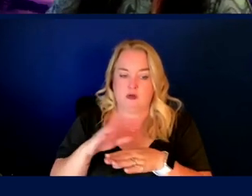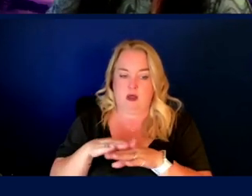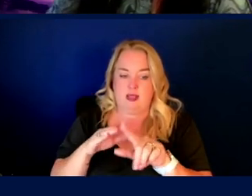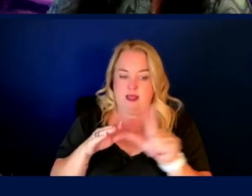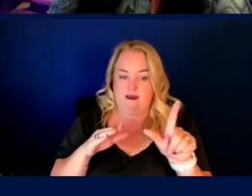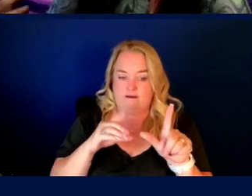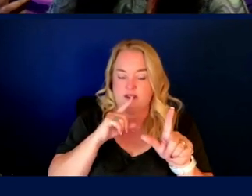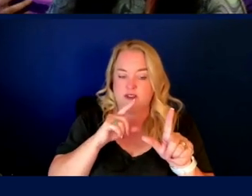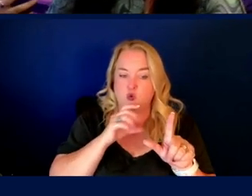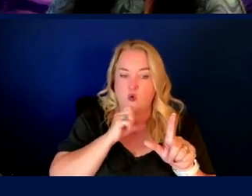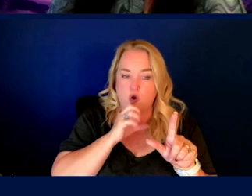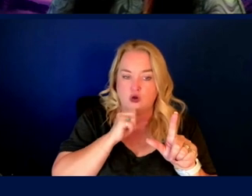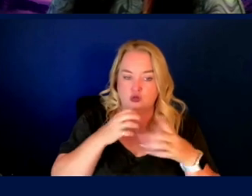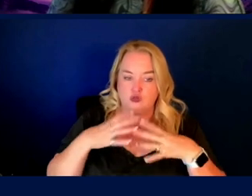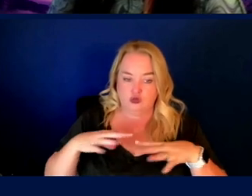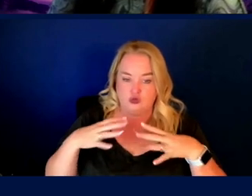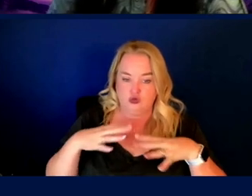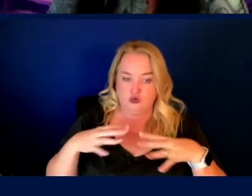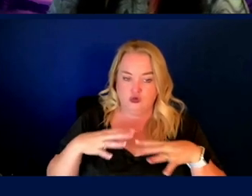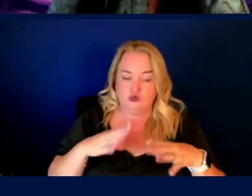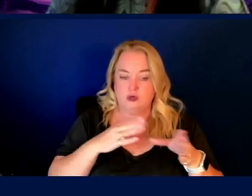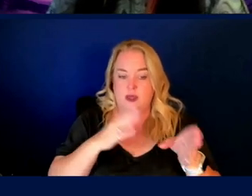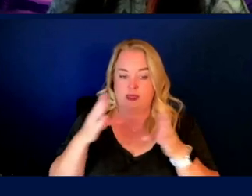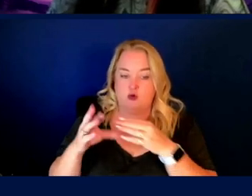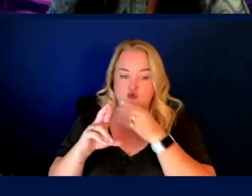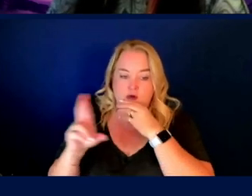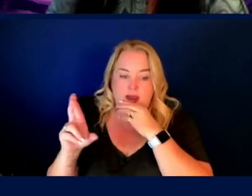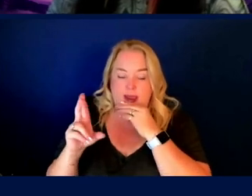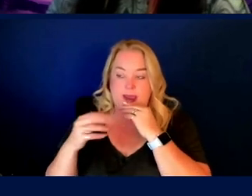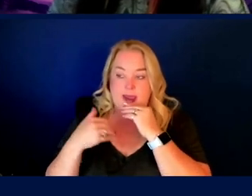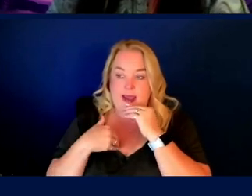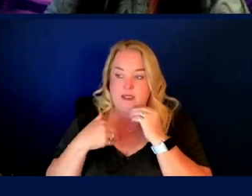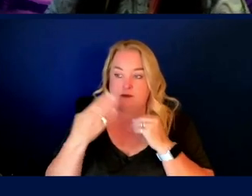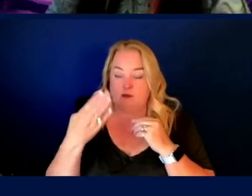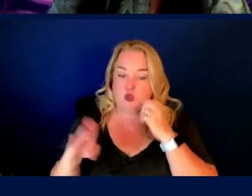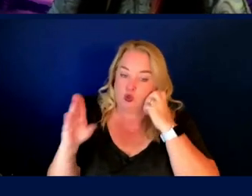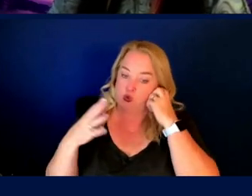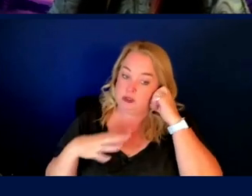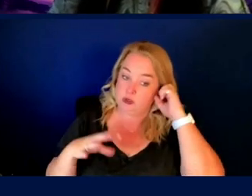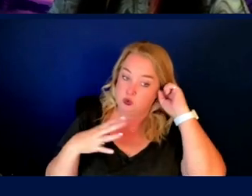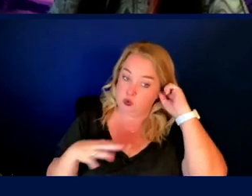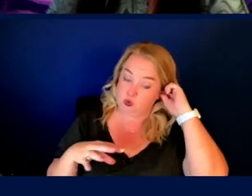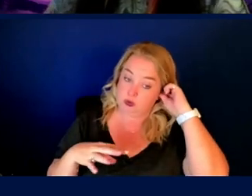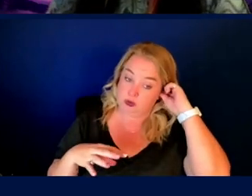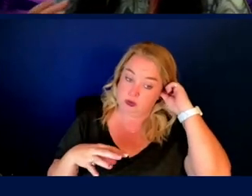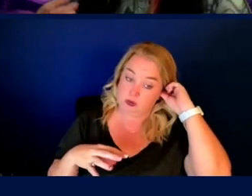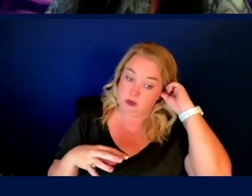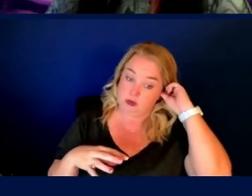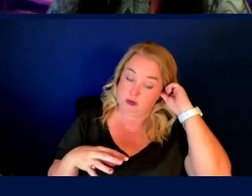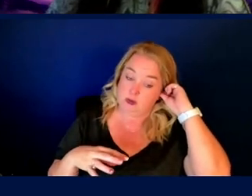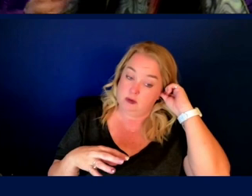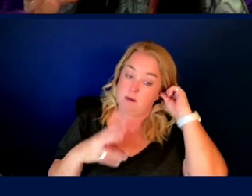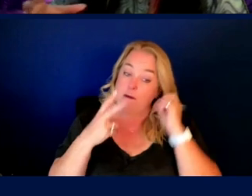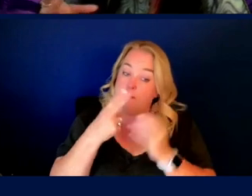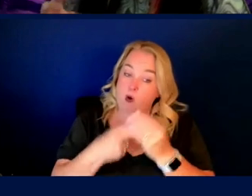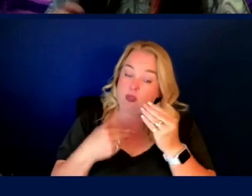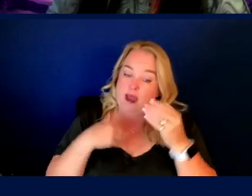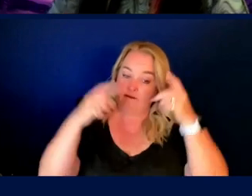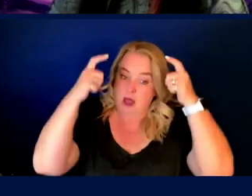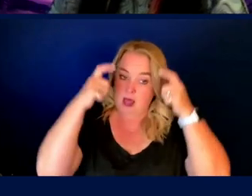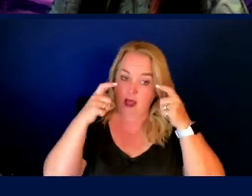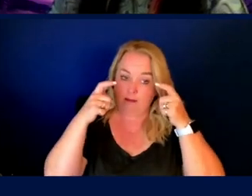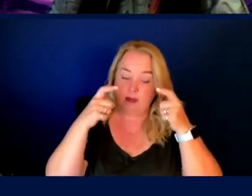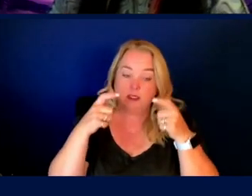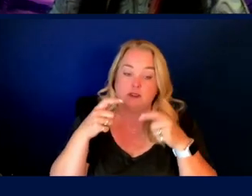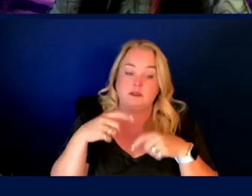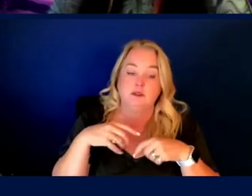wearing an orange, uh, flight suit person on the right, uh, wearing a blue, a dark blue, uh, suit. They're both wearing helmets with some